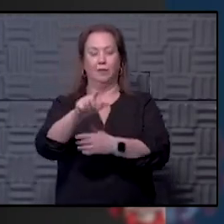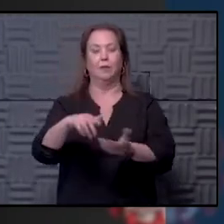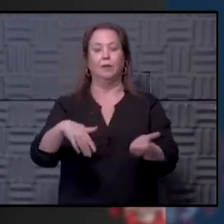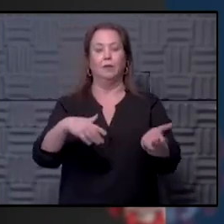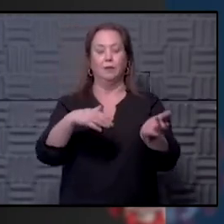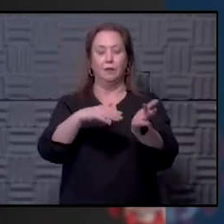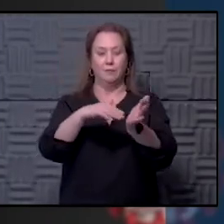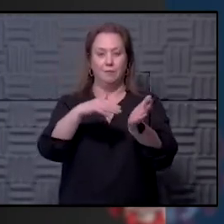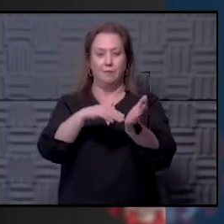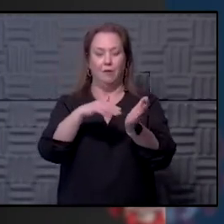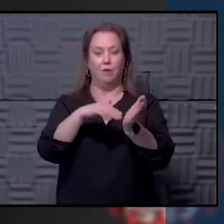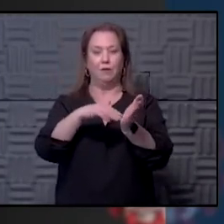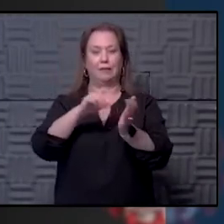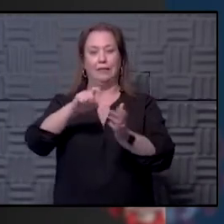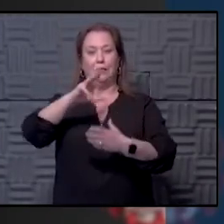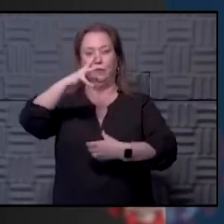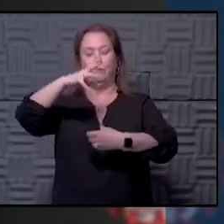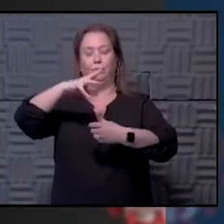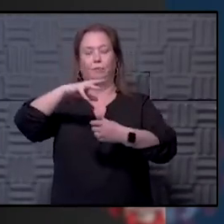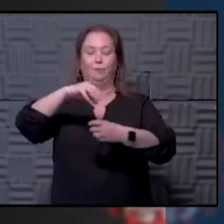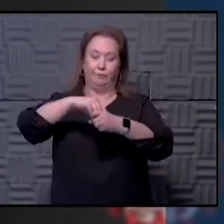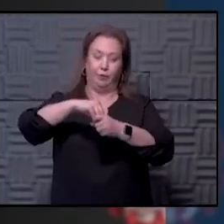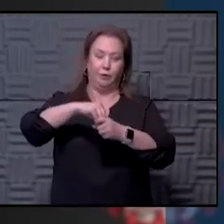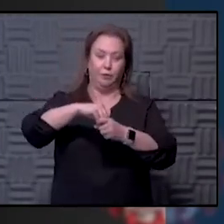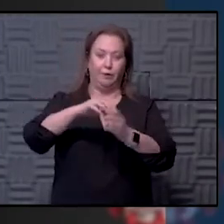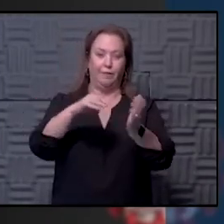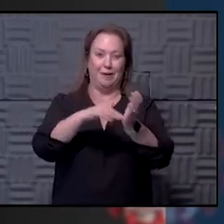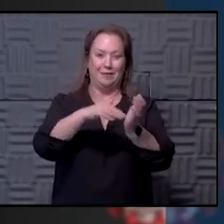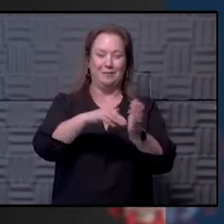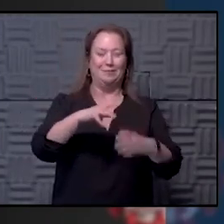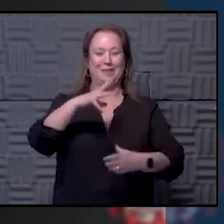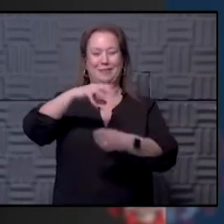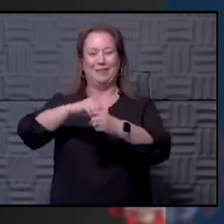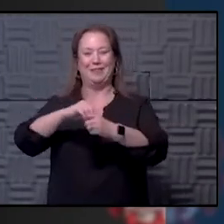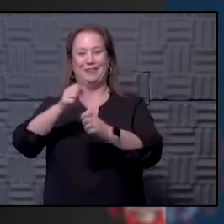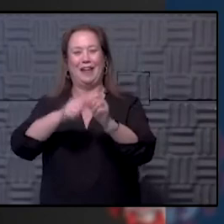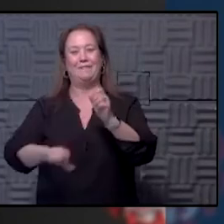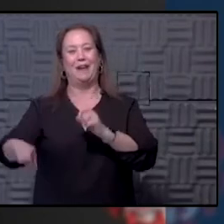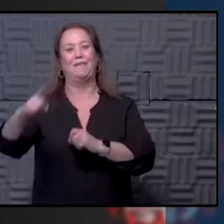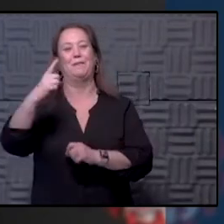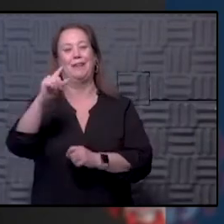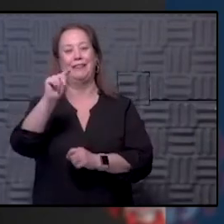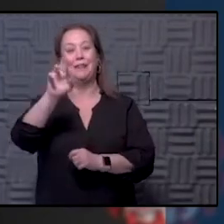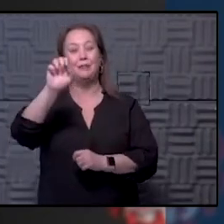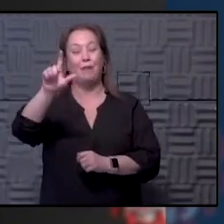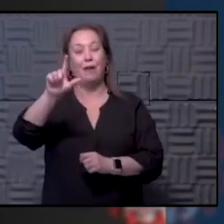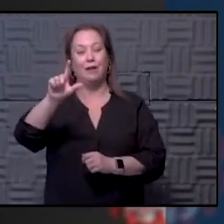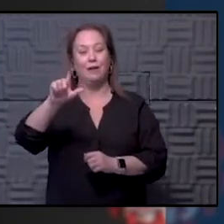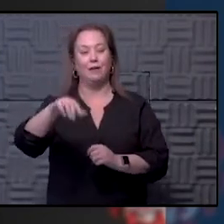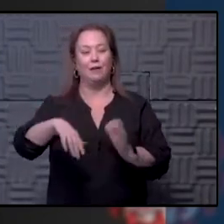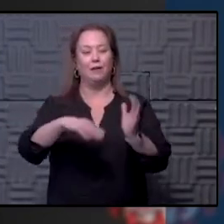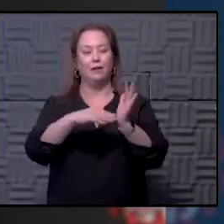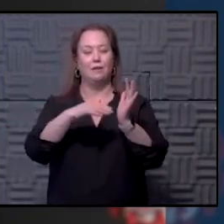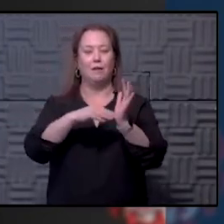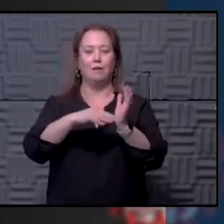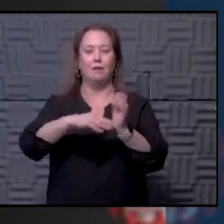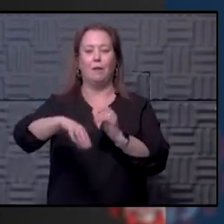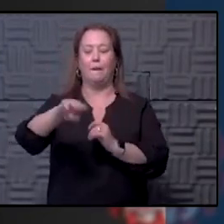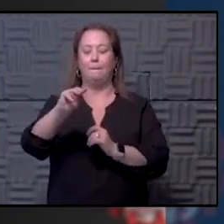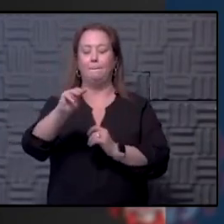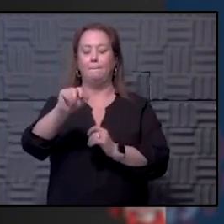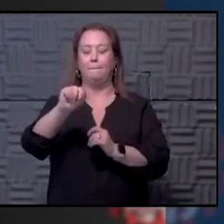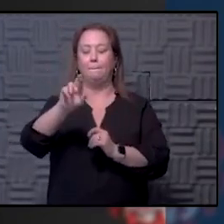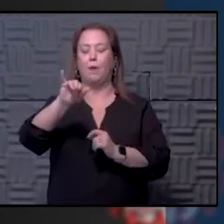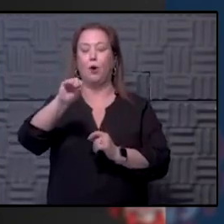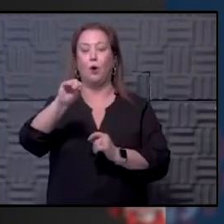need your participation. Well, we need the participation of doctors, but we need the participation of everybody in the trial. Dr. Mario Castro, the vice